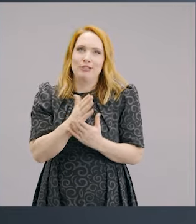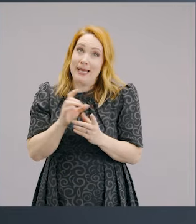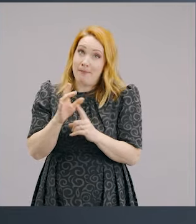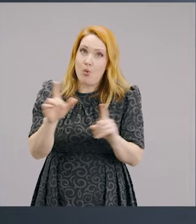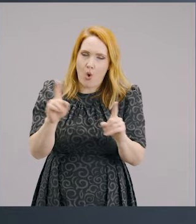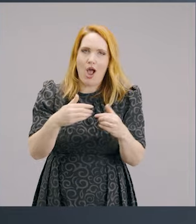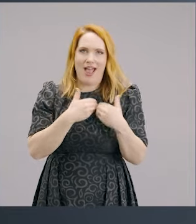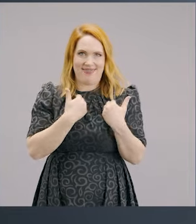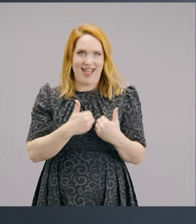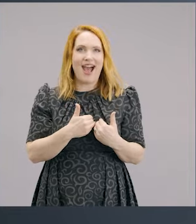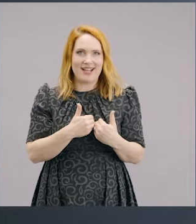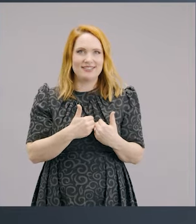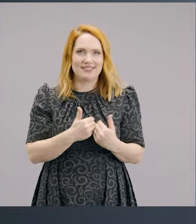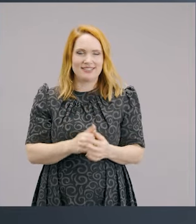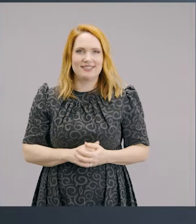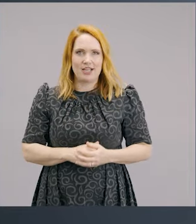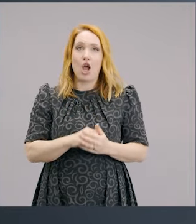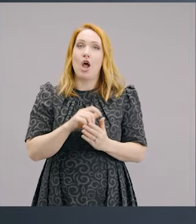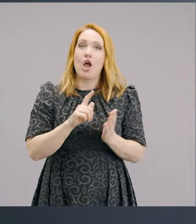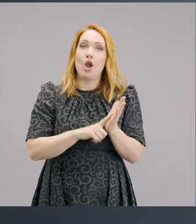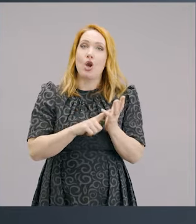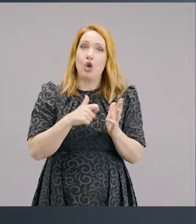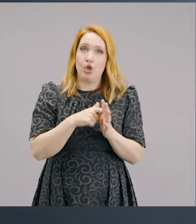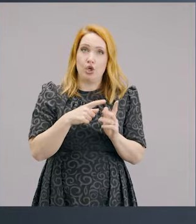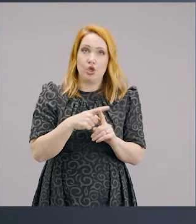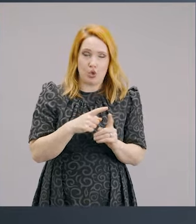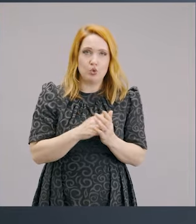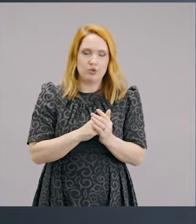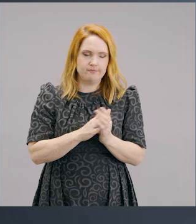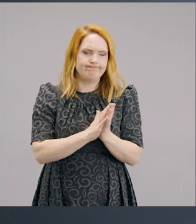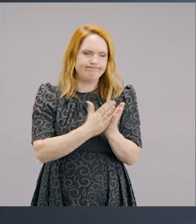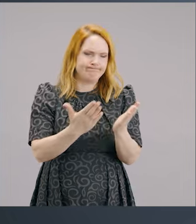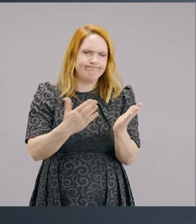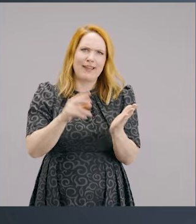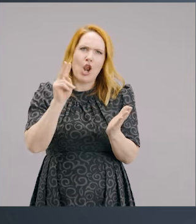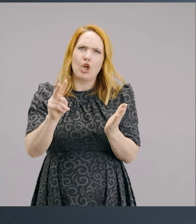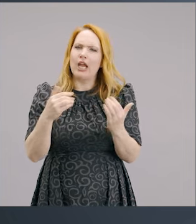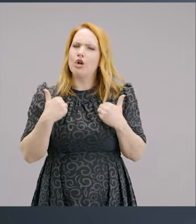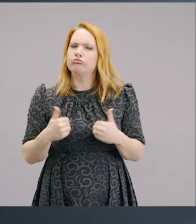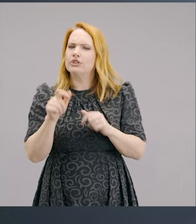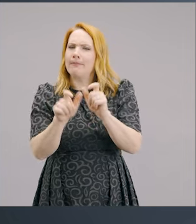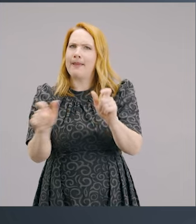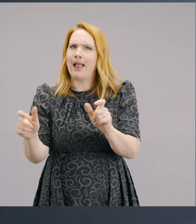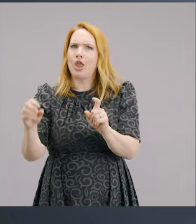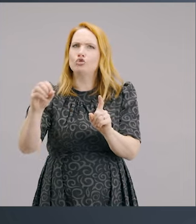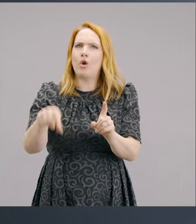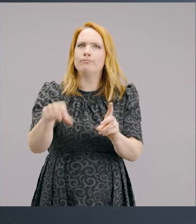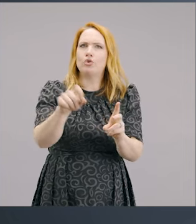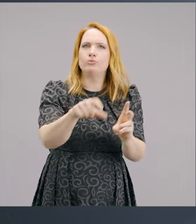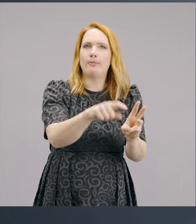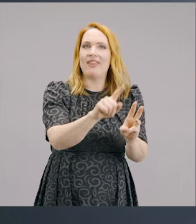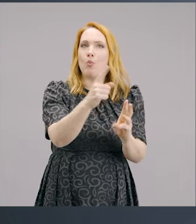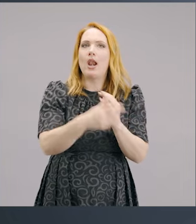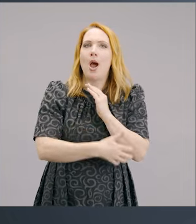looks at the heart. And we see this in Luke 21, 1-4, Jesus was in the temple, was watching rich people dropping their gifts in the collection